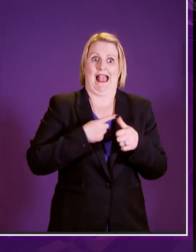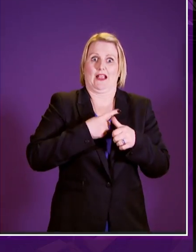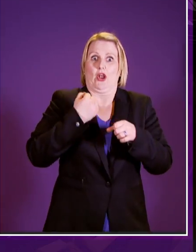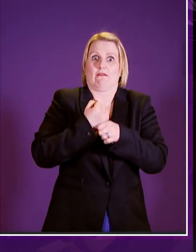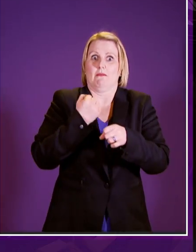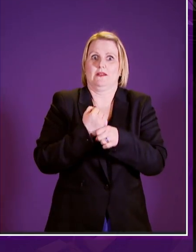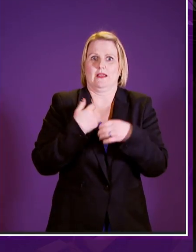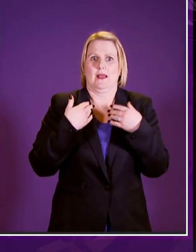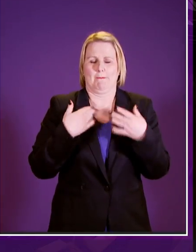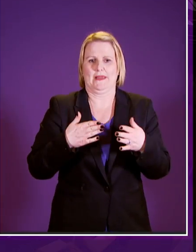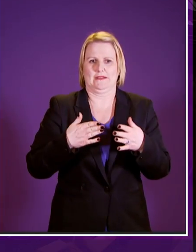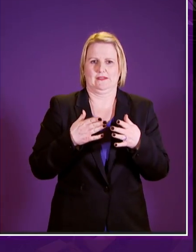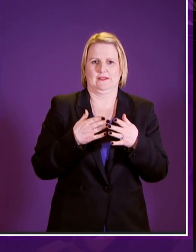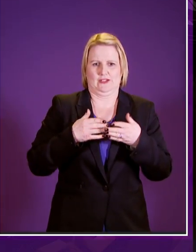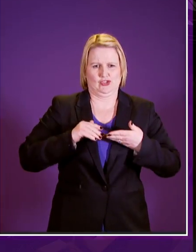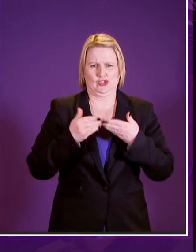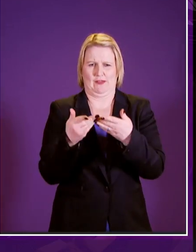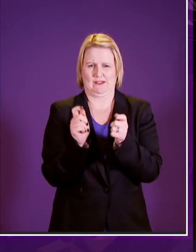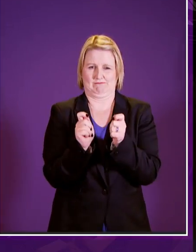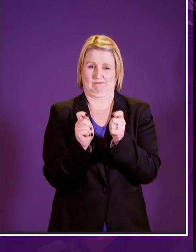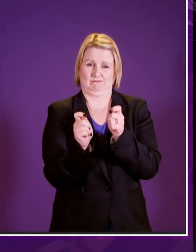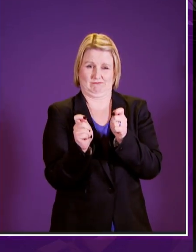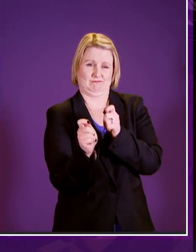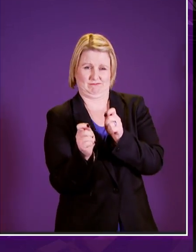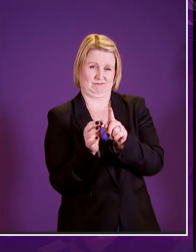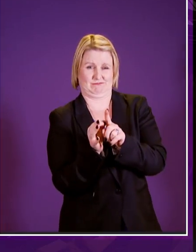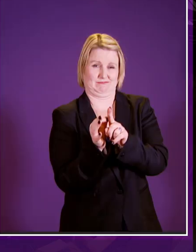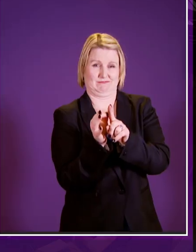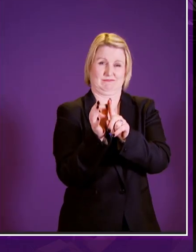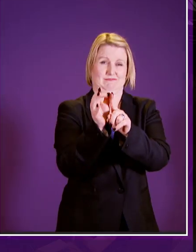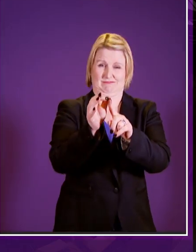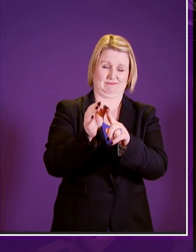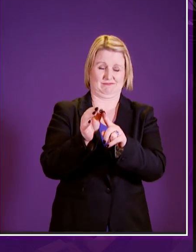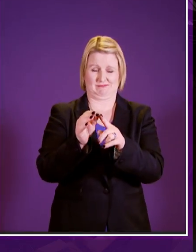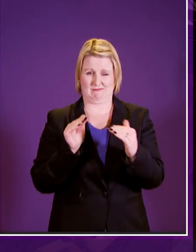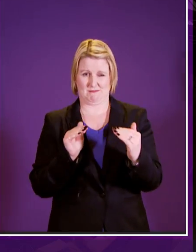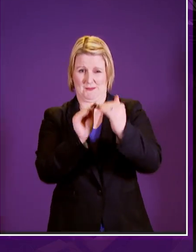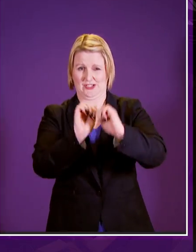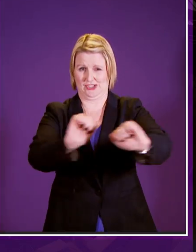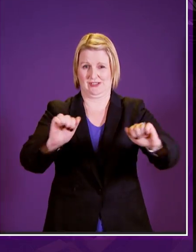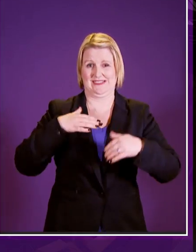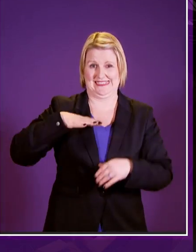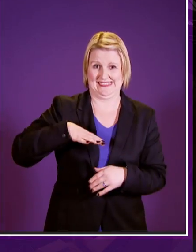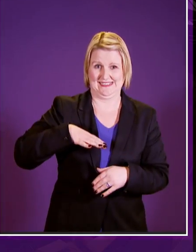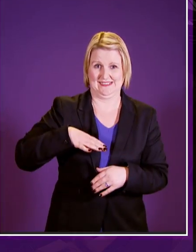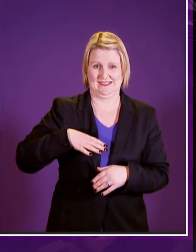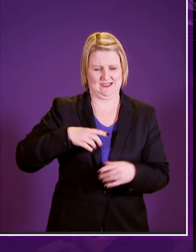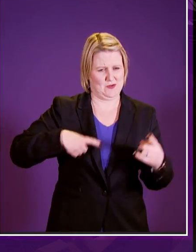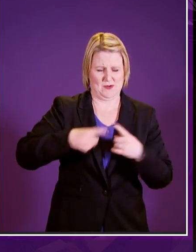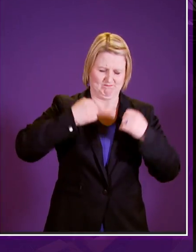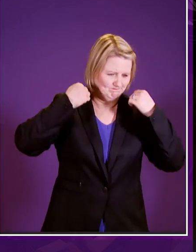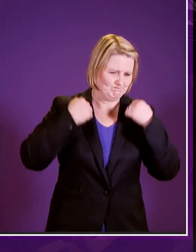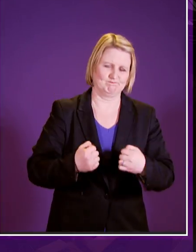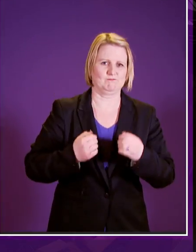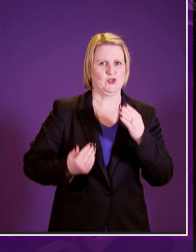the service and the system that they are establishing we were and remain determined to make sure that our new public service